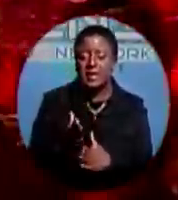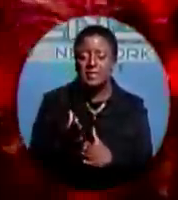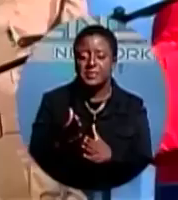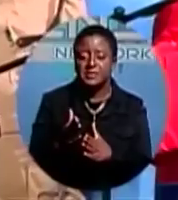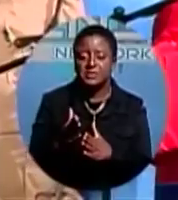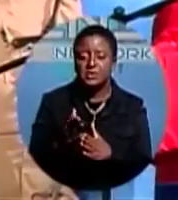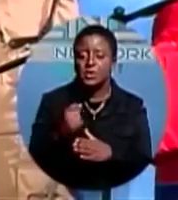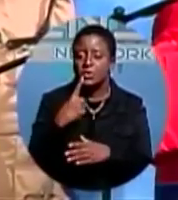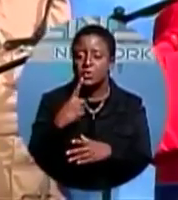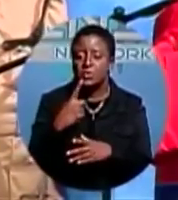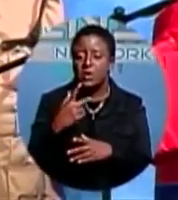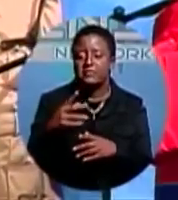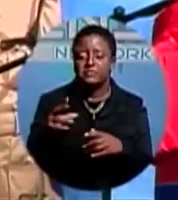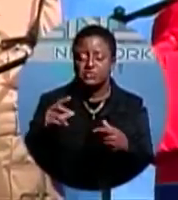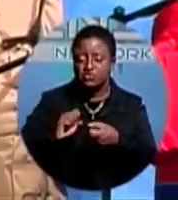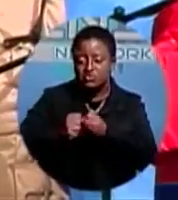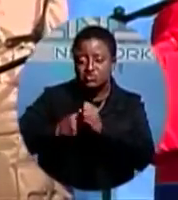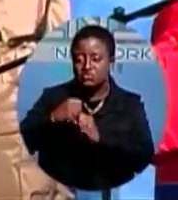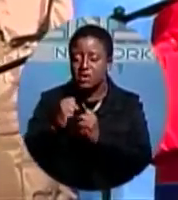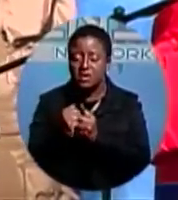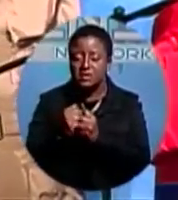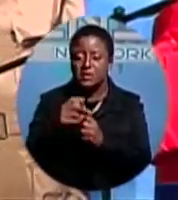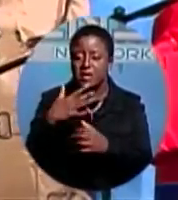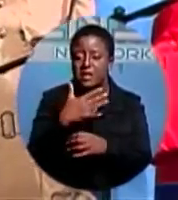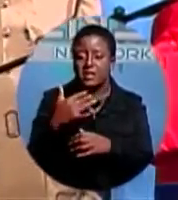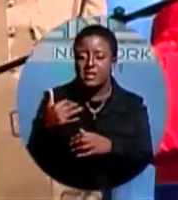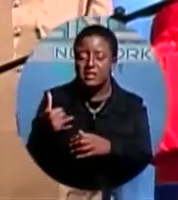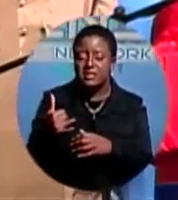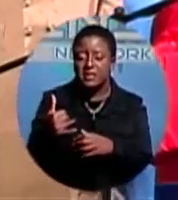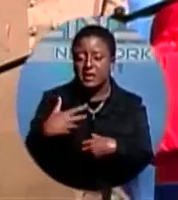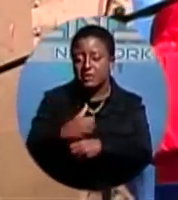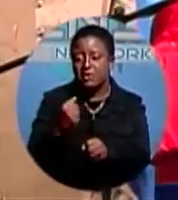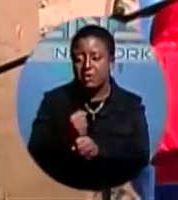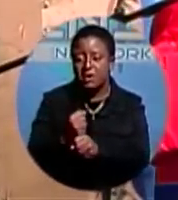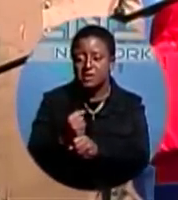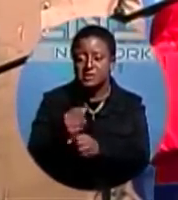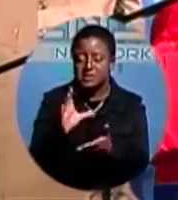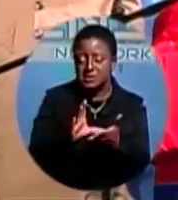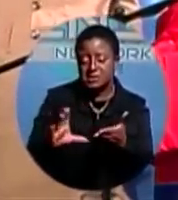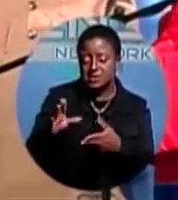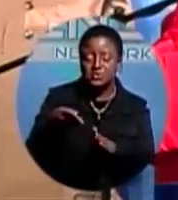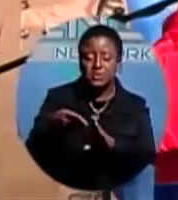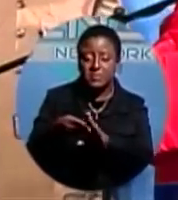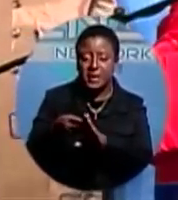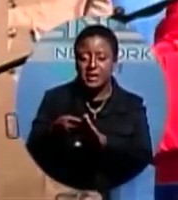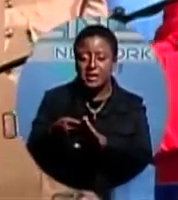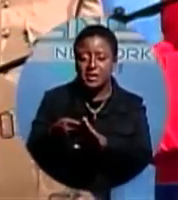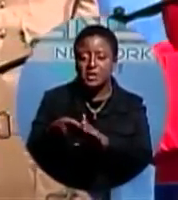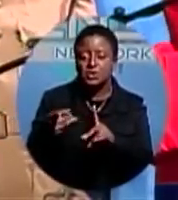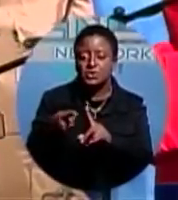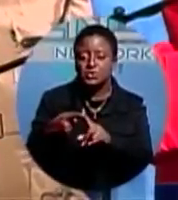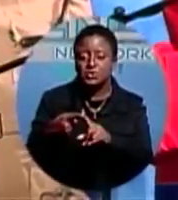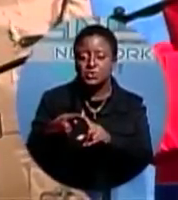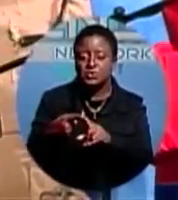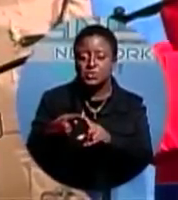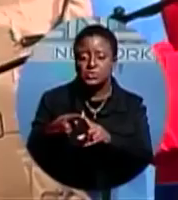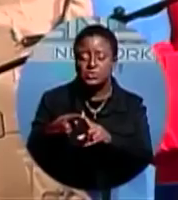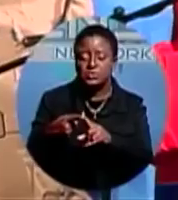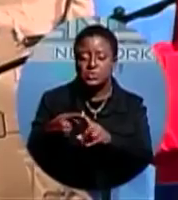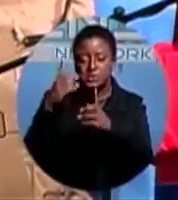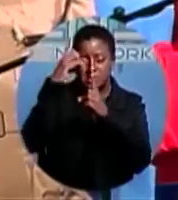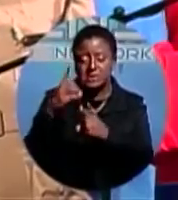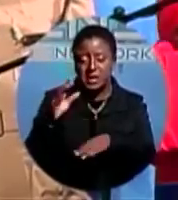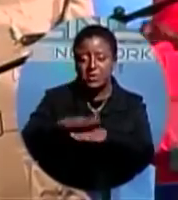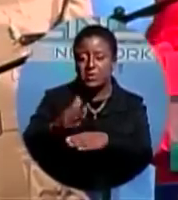they have caused the central bank to meet with clearing banks to come up with the best method to assist. We propose for consideration the